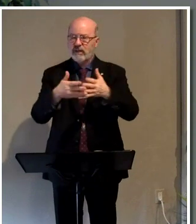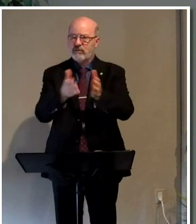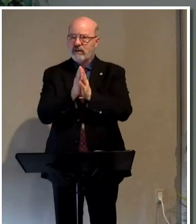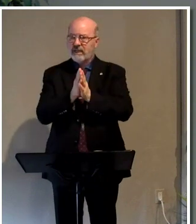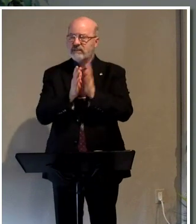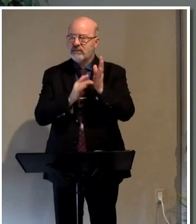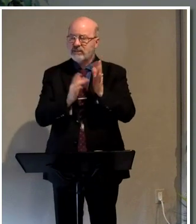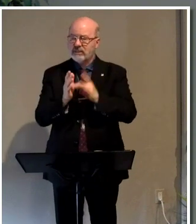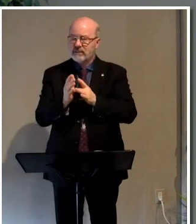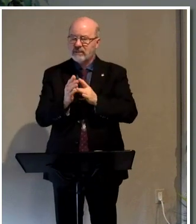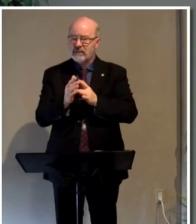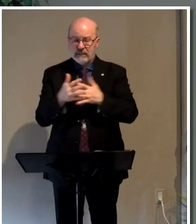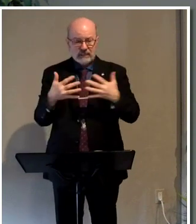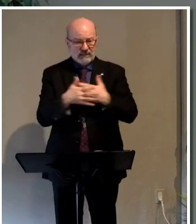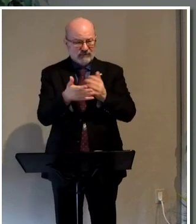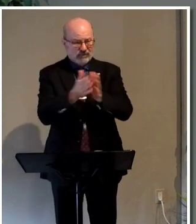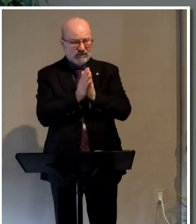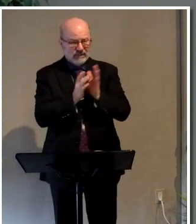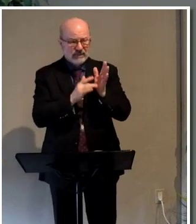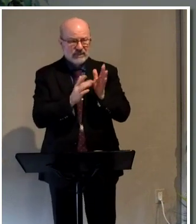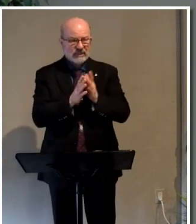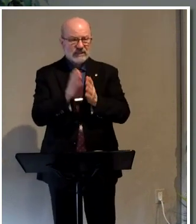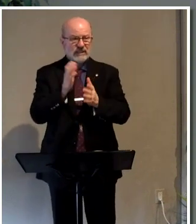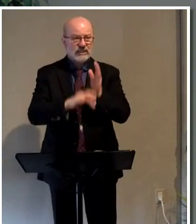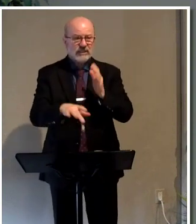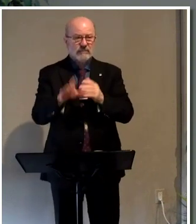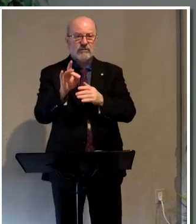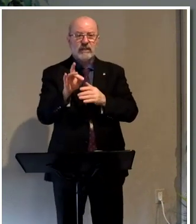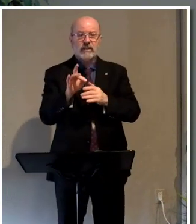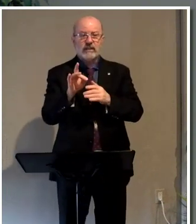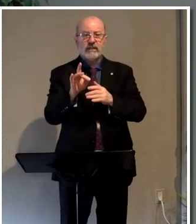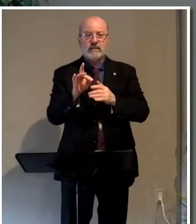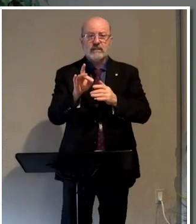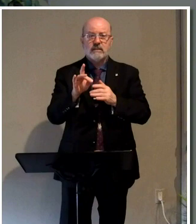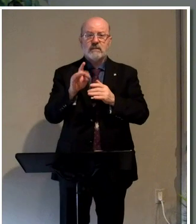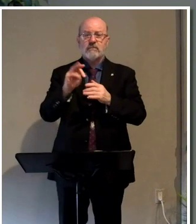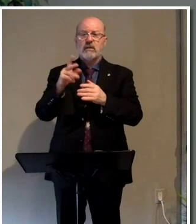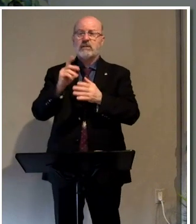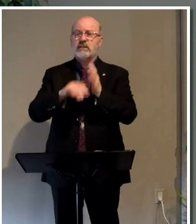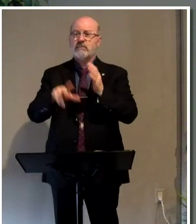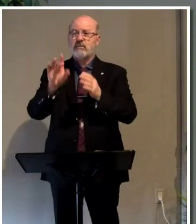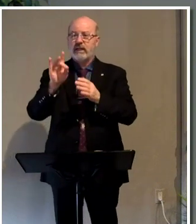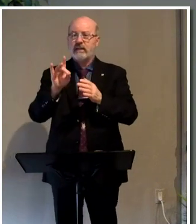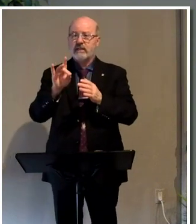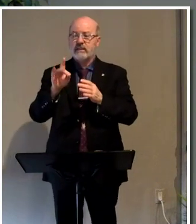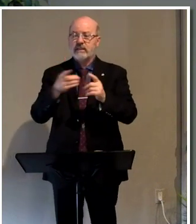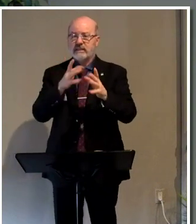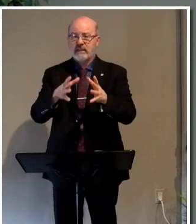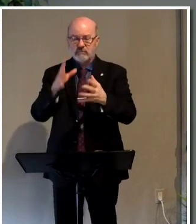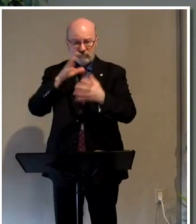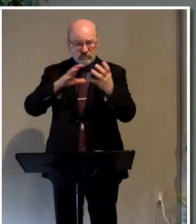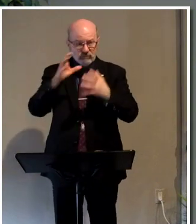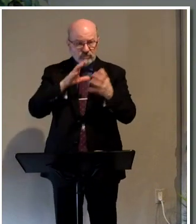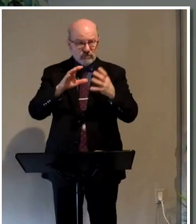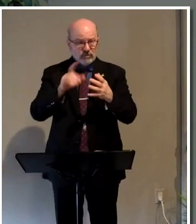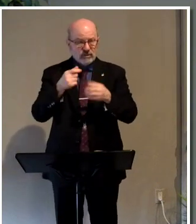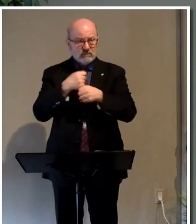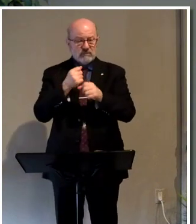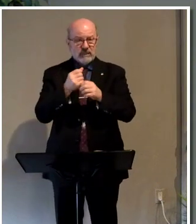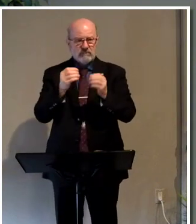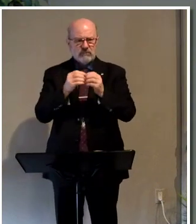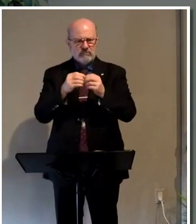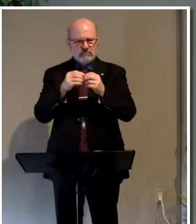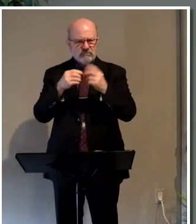ask him. They were afraid to ask. Chapter 8, one chapter back of Mark chapter 8, the disciples, the confusion only is made more